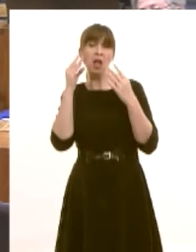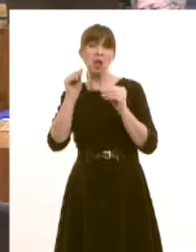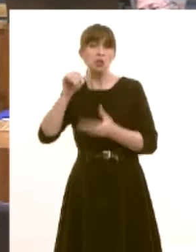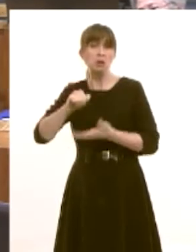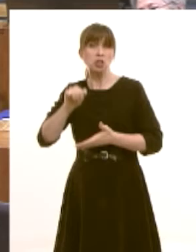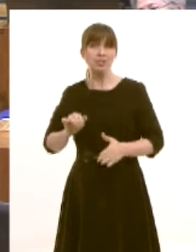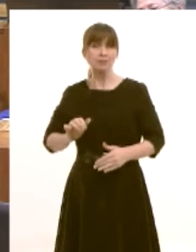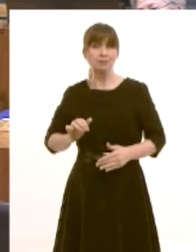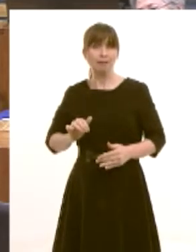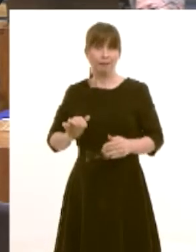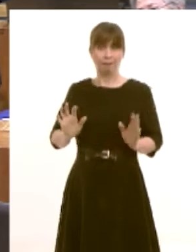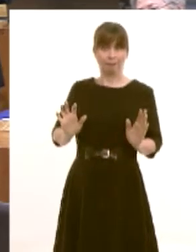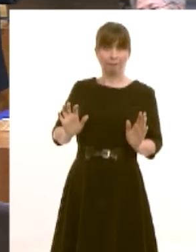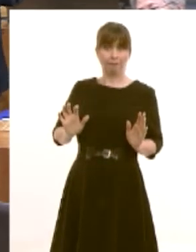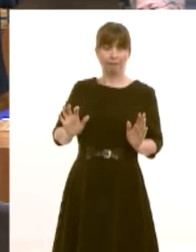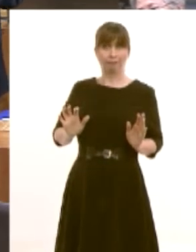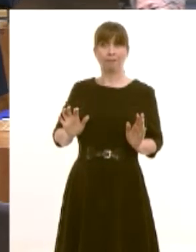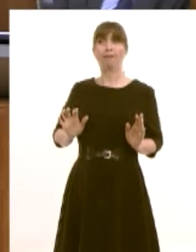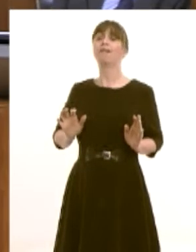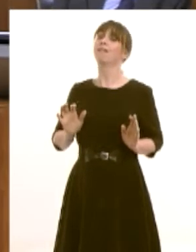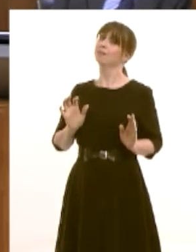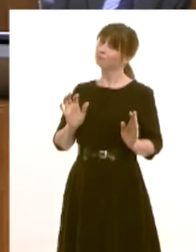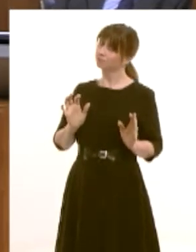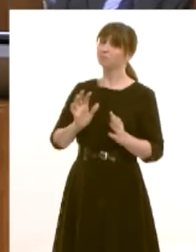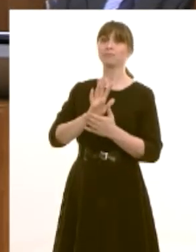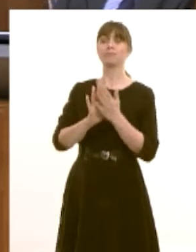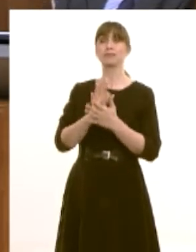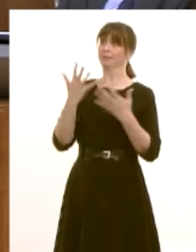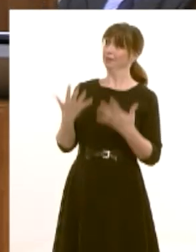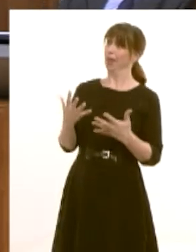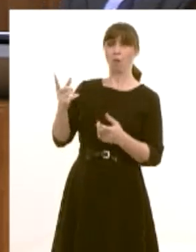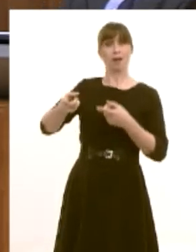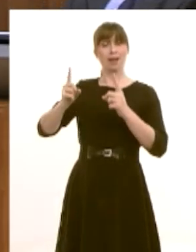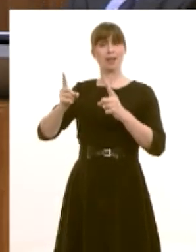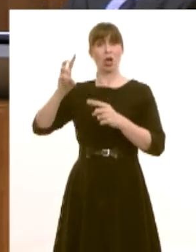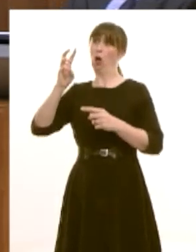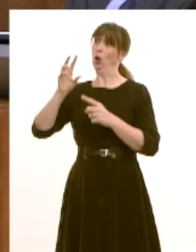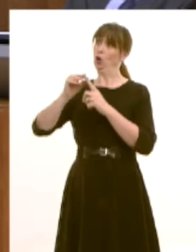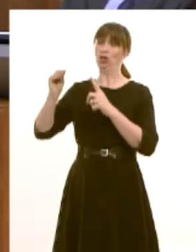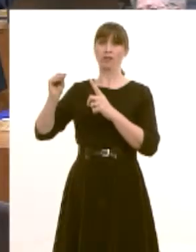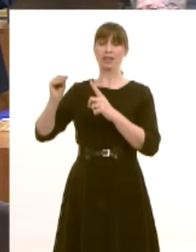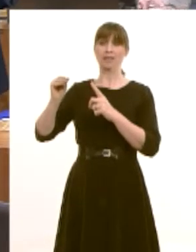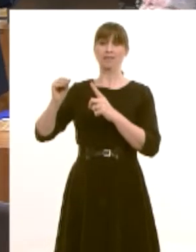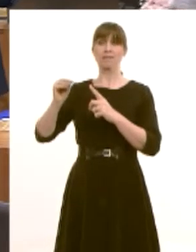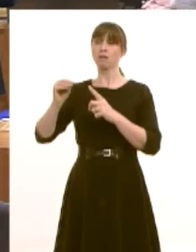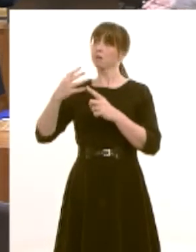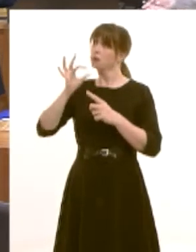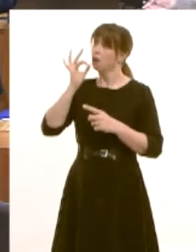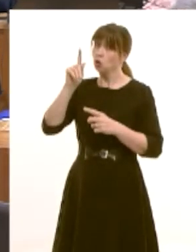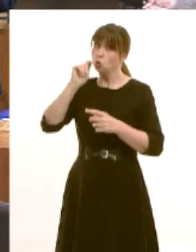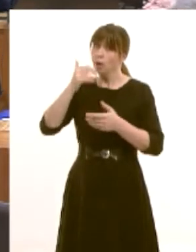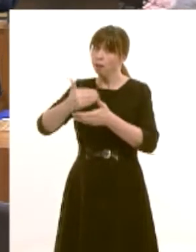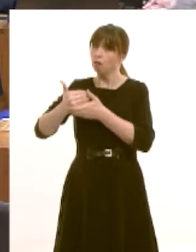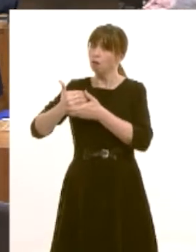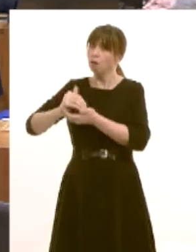light of the refusal of the current leader of the Welsh Conservatives to commit to protecting the education budget, we can